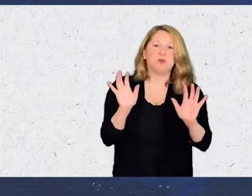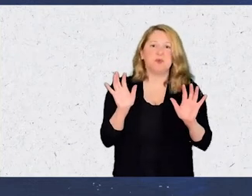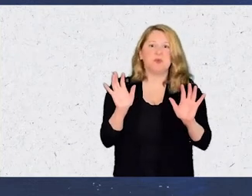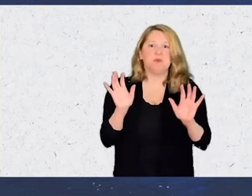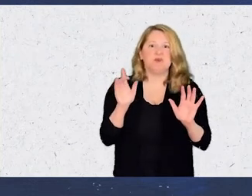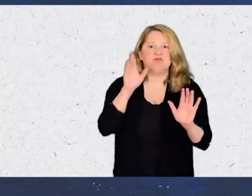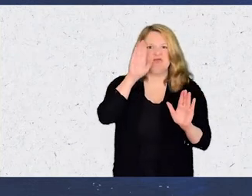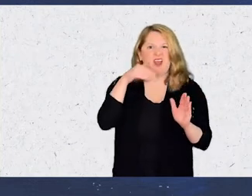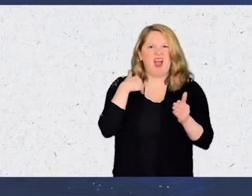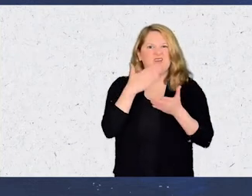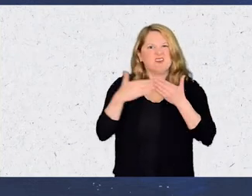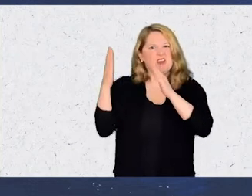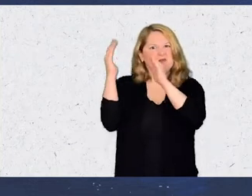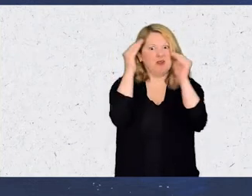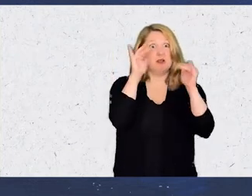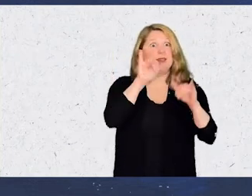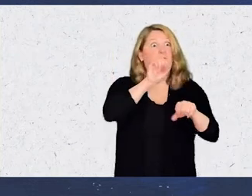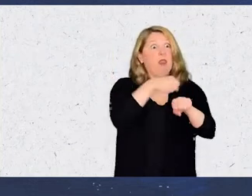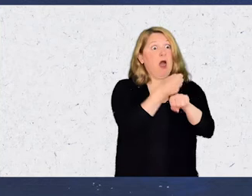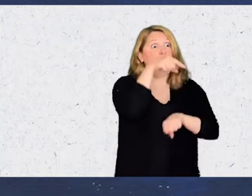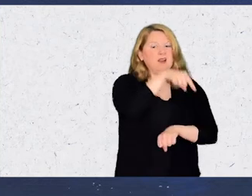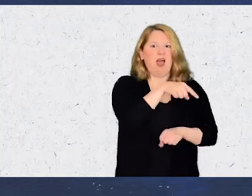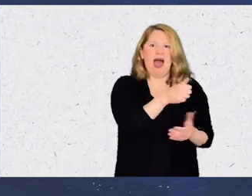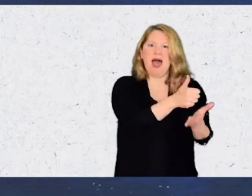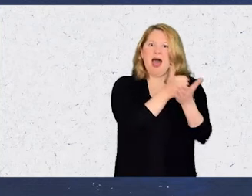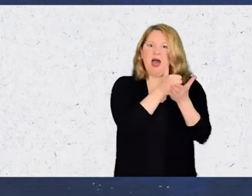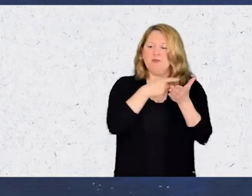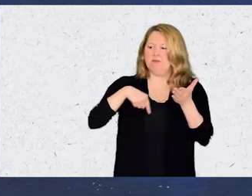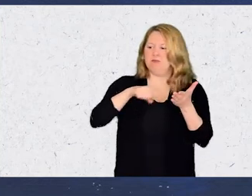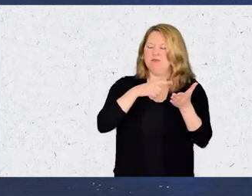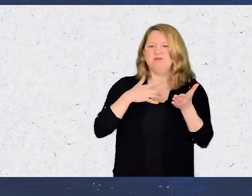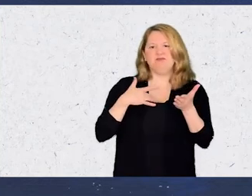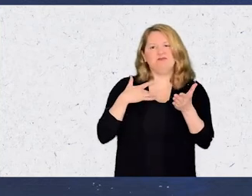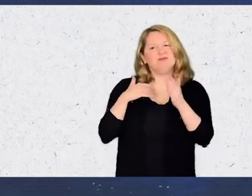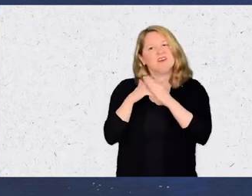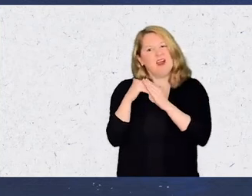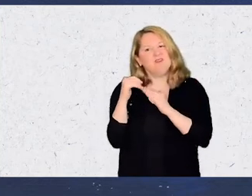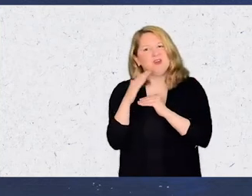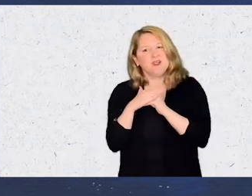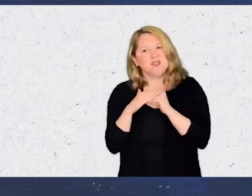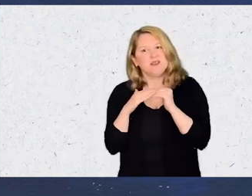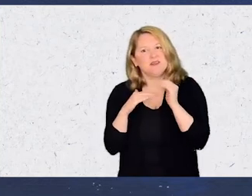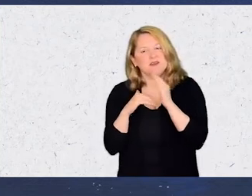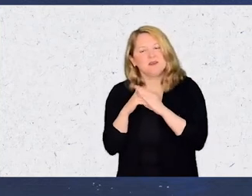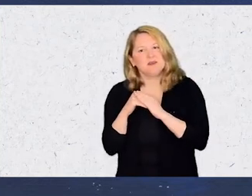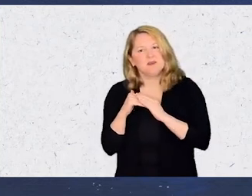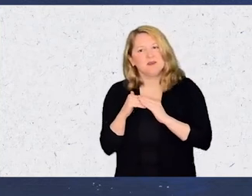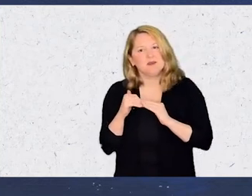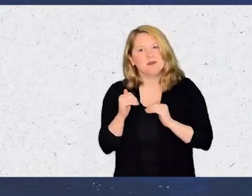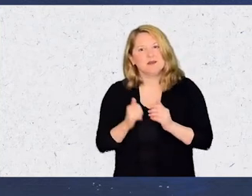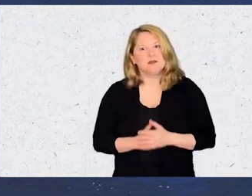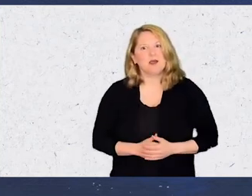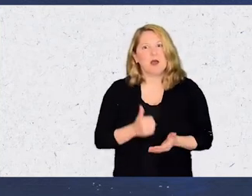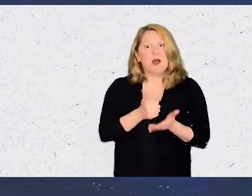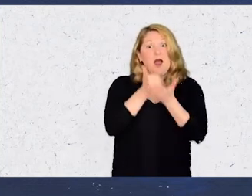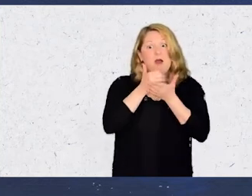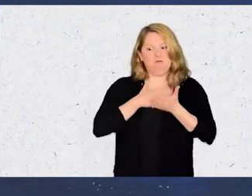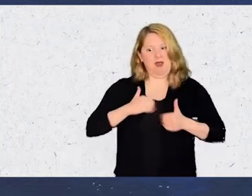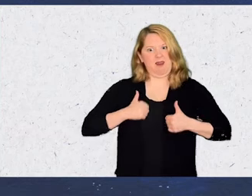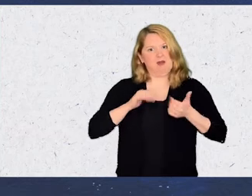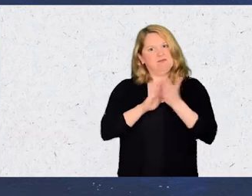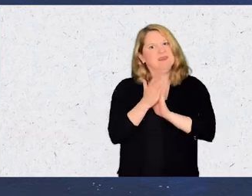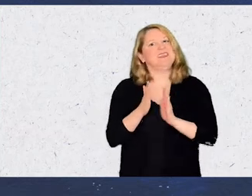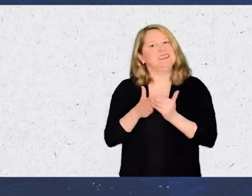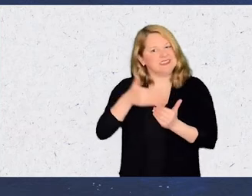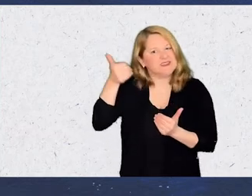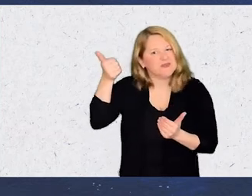there are aspects of the lockdown that were comforting and made my life a lot